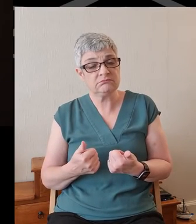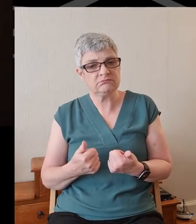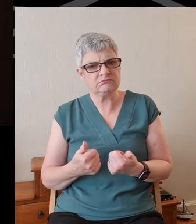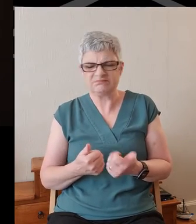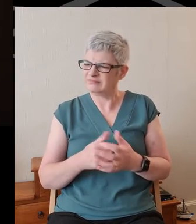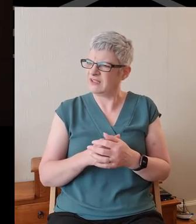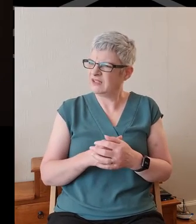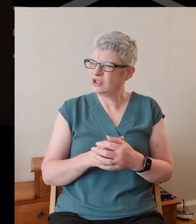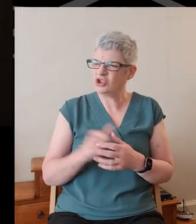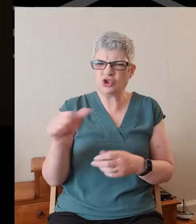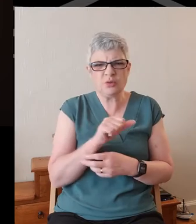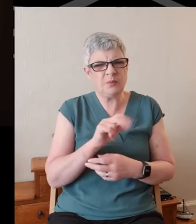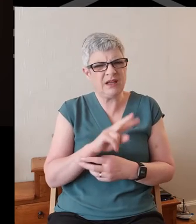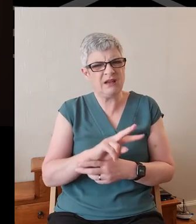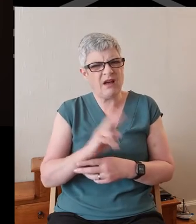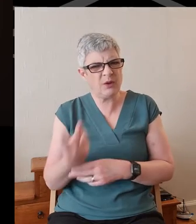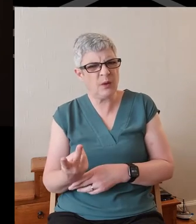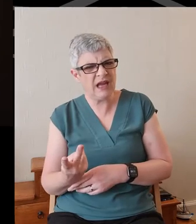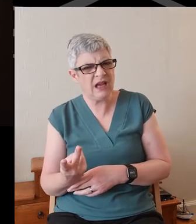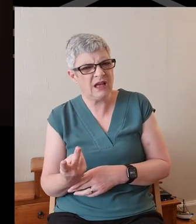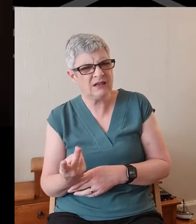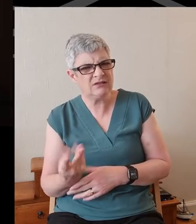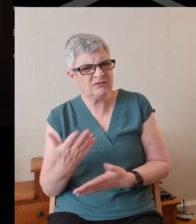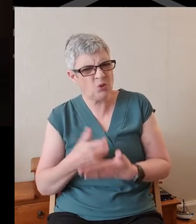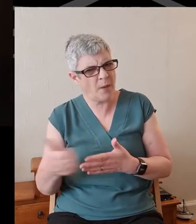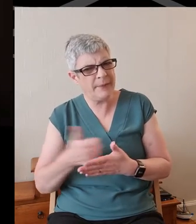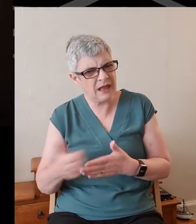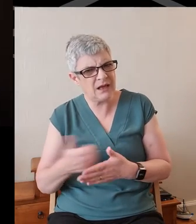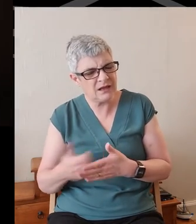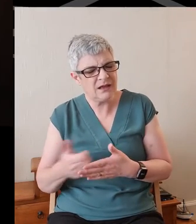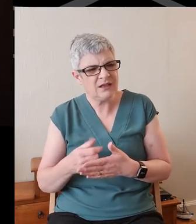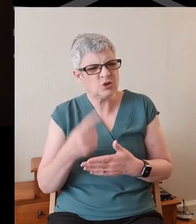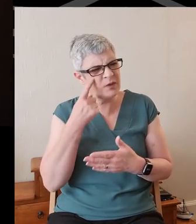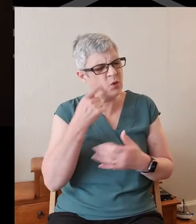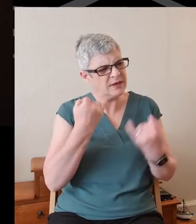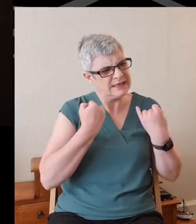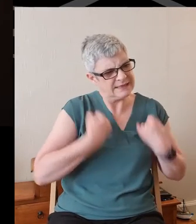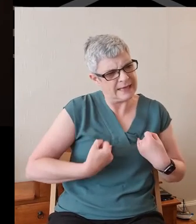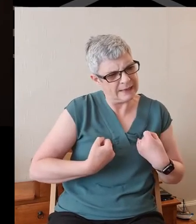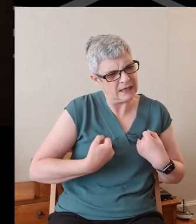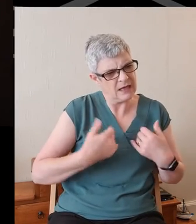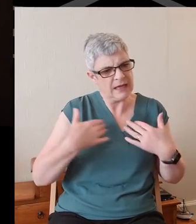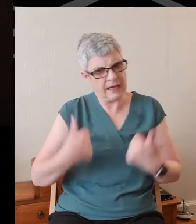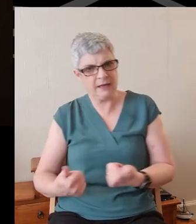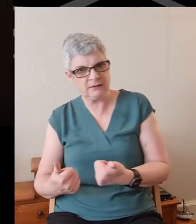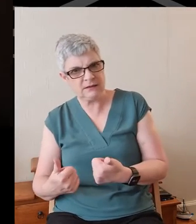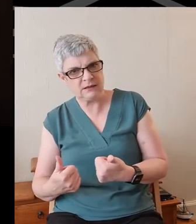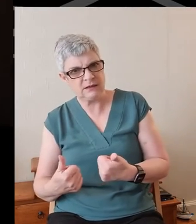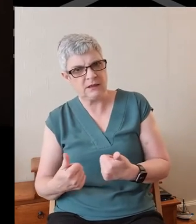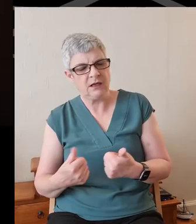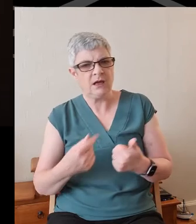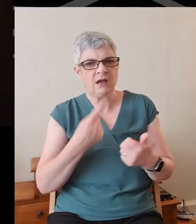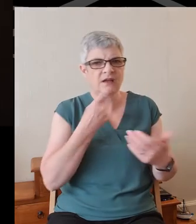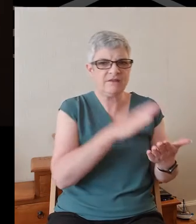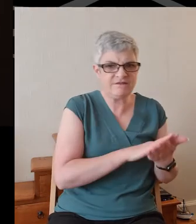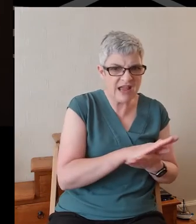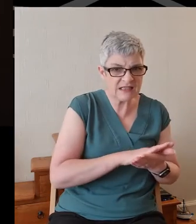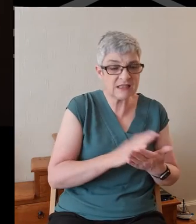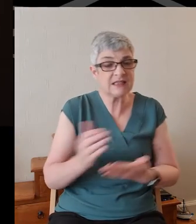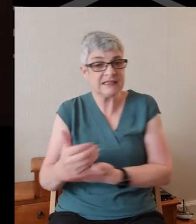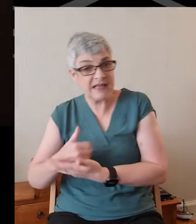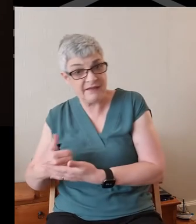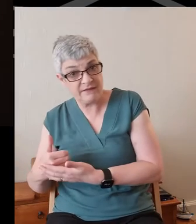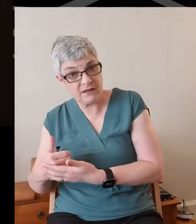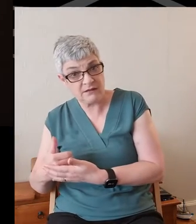That would have been the other way around normally, wouldn't it? We'd have thought that. It's the sick person who gets healed. It's the person who's confessed who is saved.